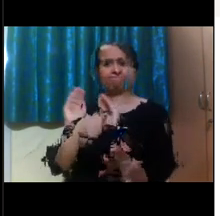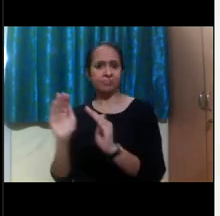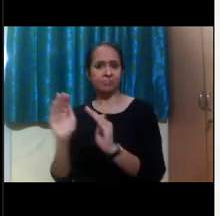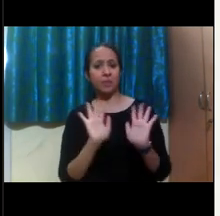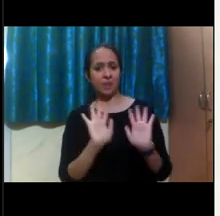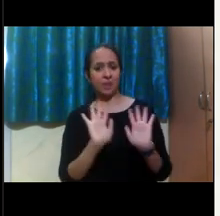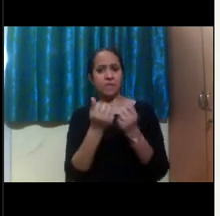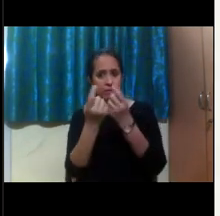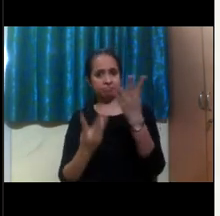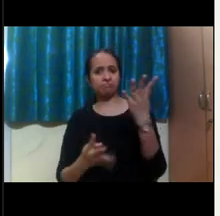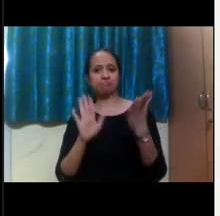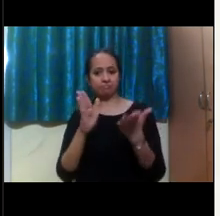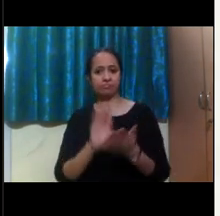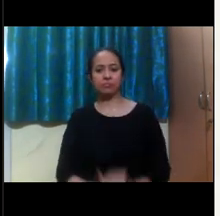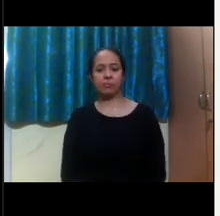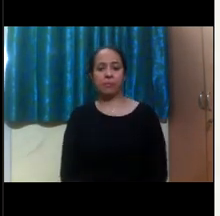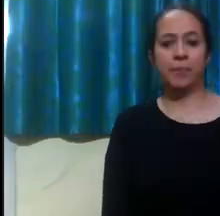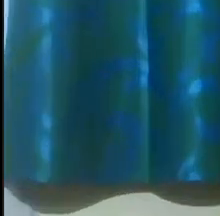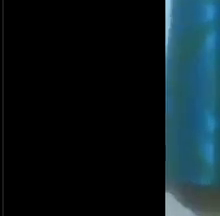Okay.